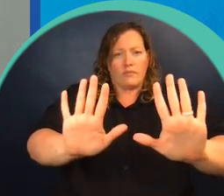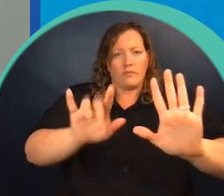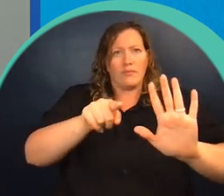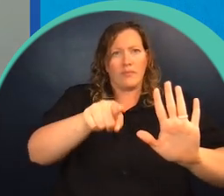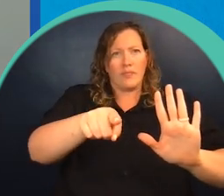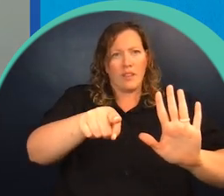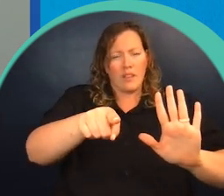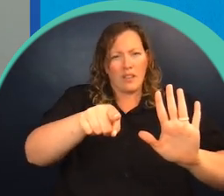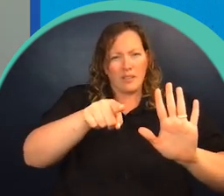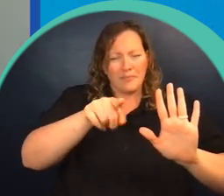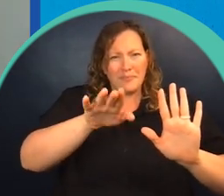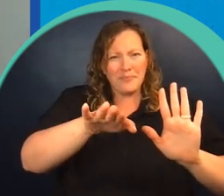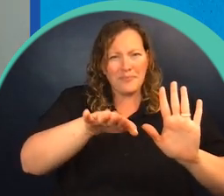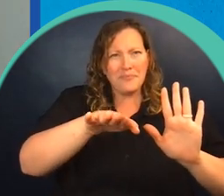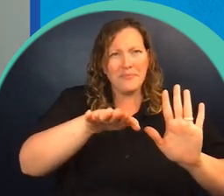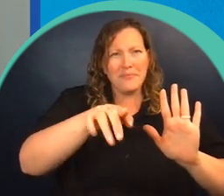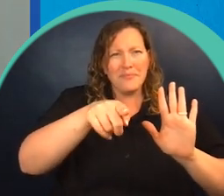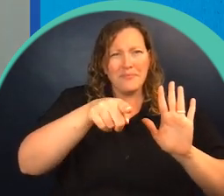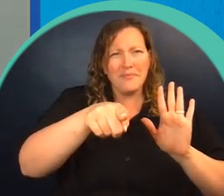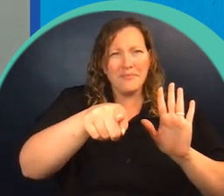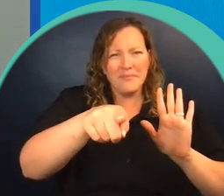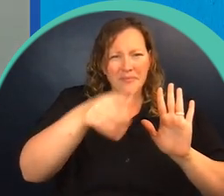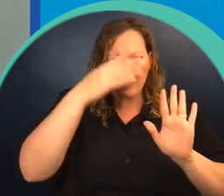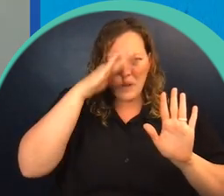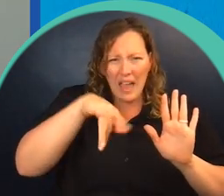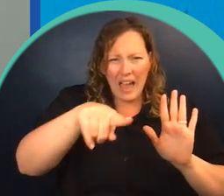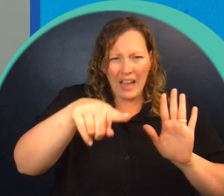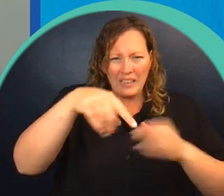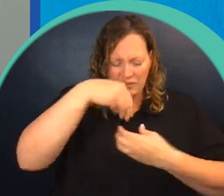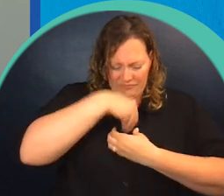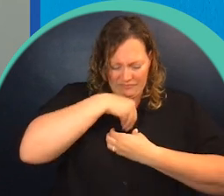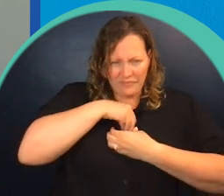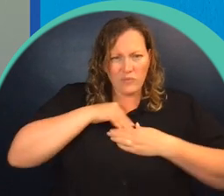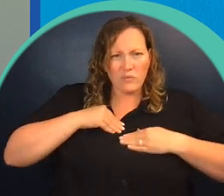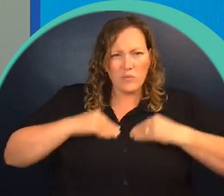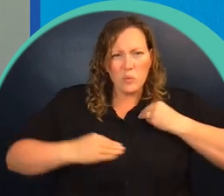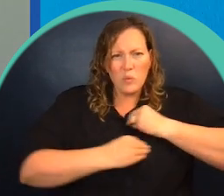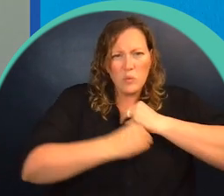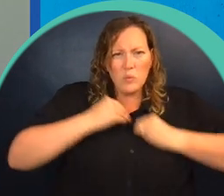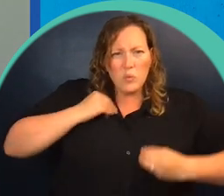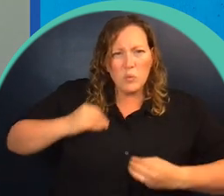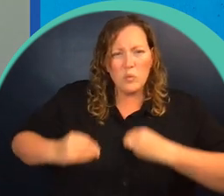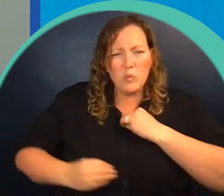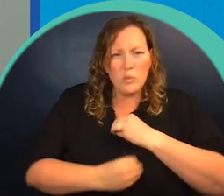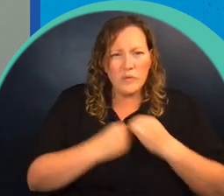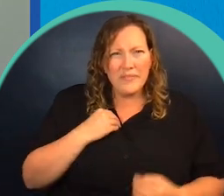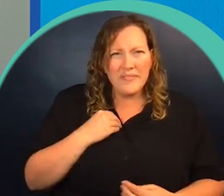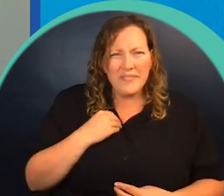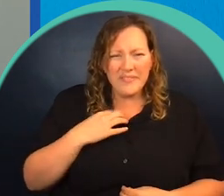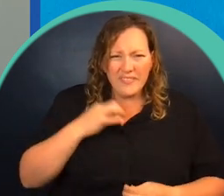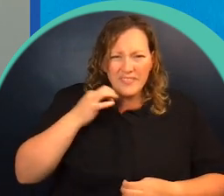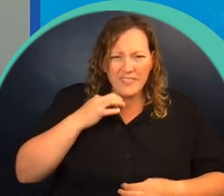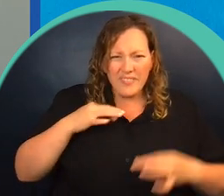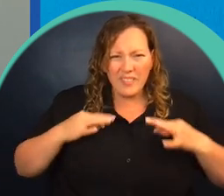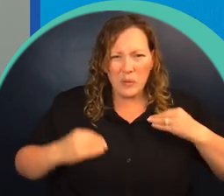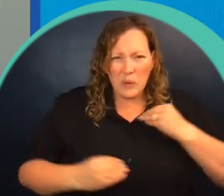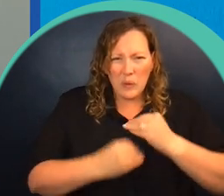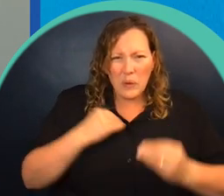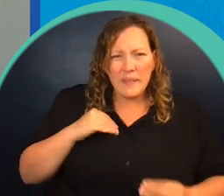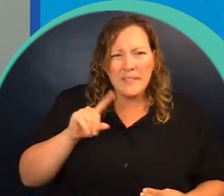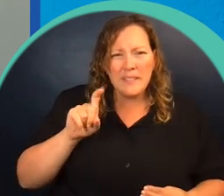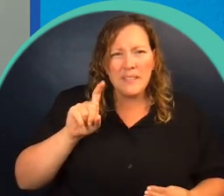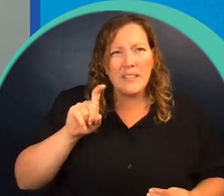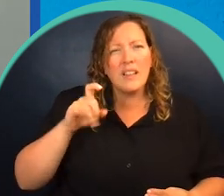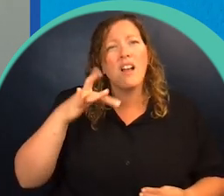larger until finally he put his hand up to stop me. Ma'am, he said, squinting. Did you know that your